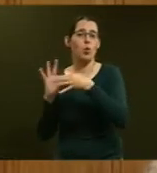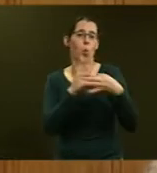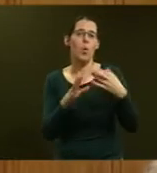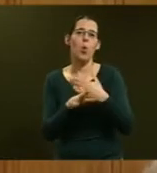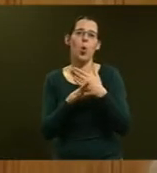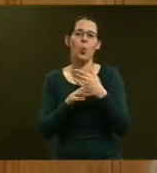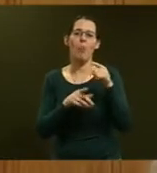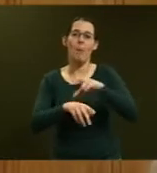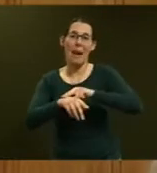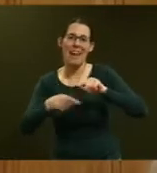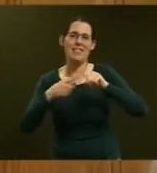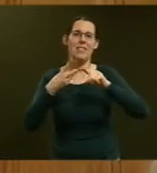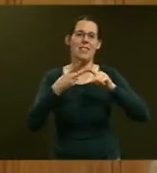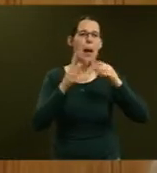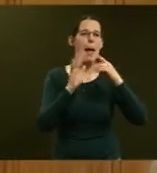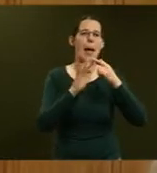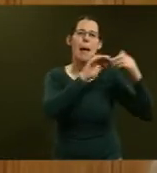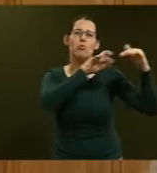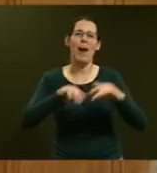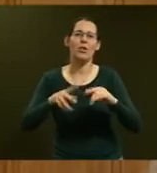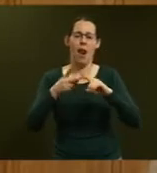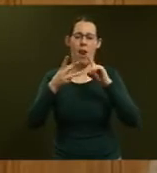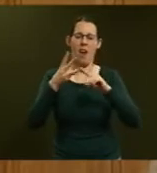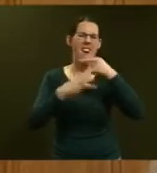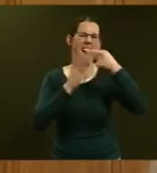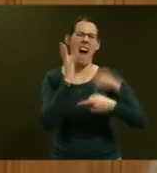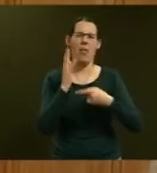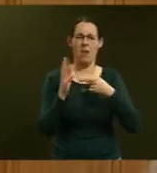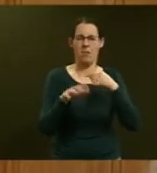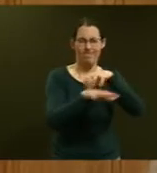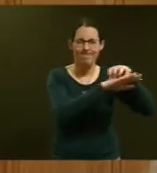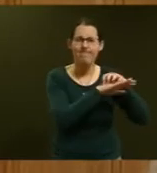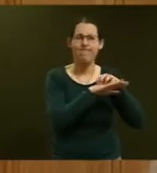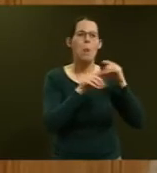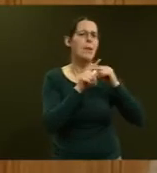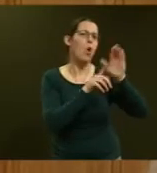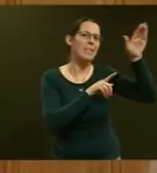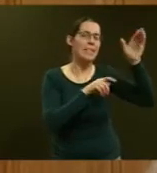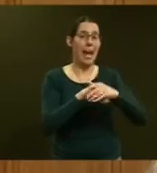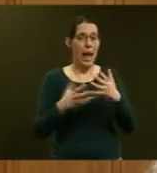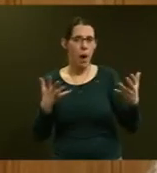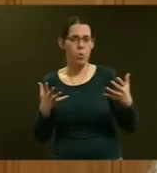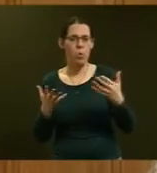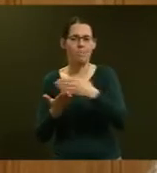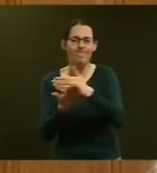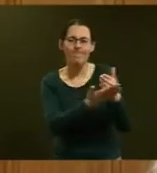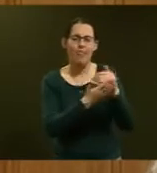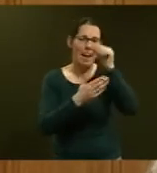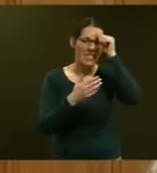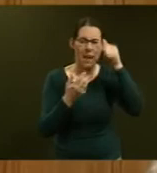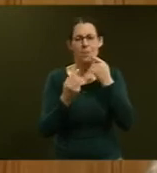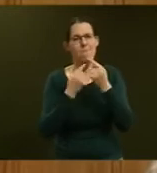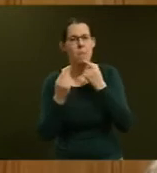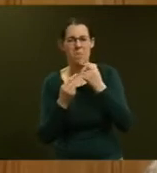agencies across government and overseas by enhancing outreach campaigns, sharing intelligence, increasing community engagement.